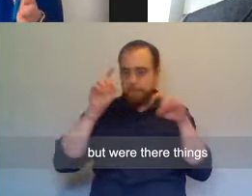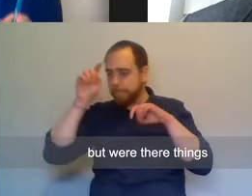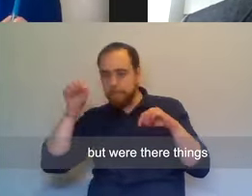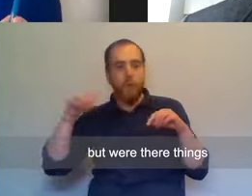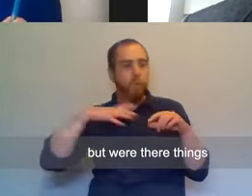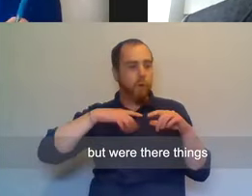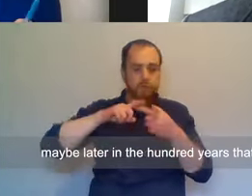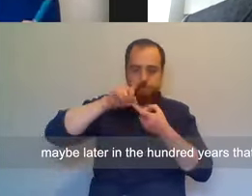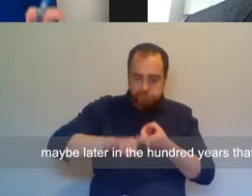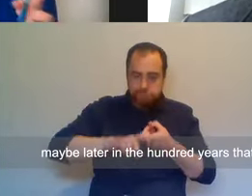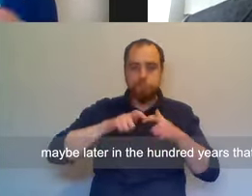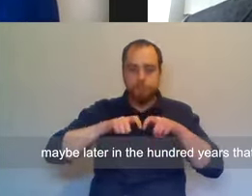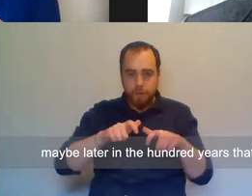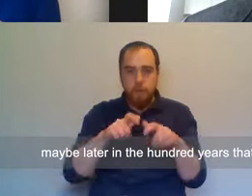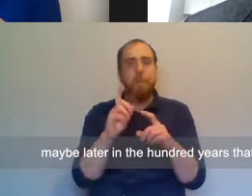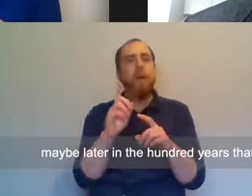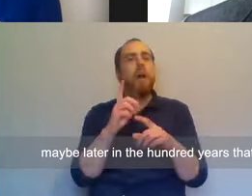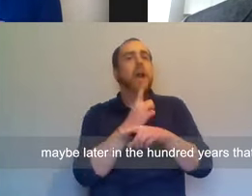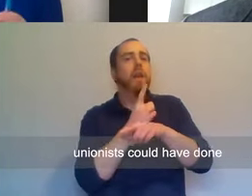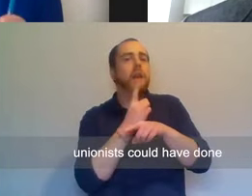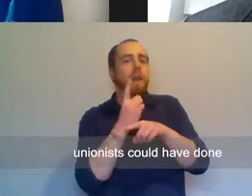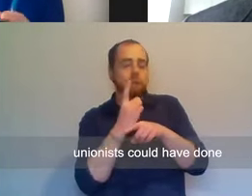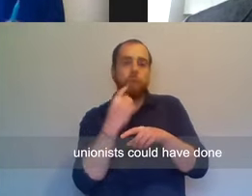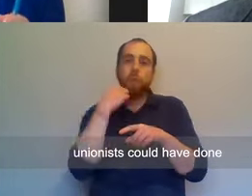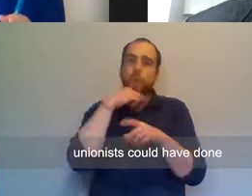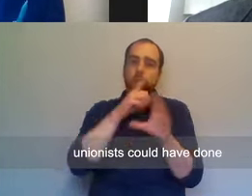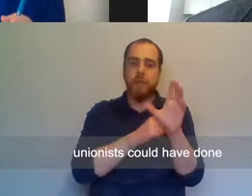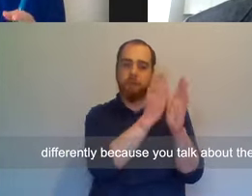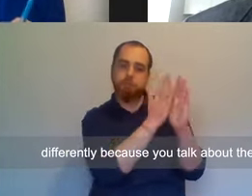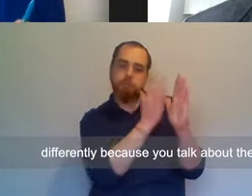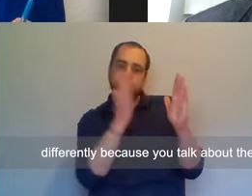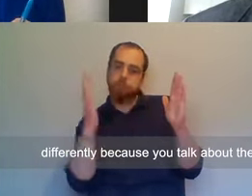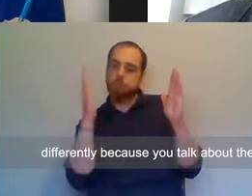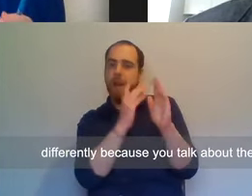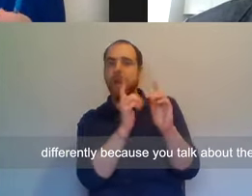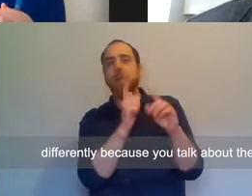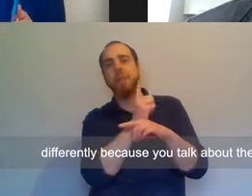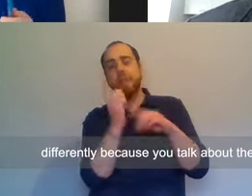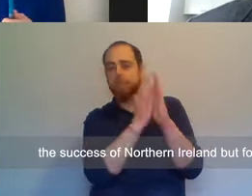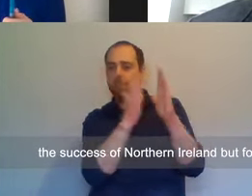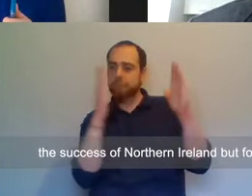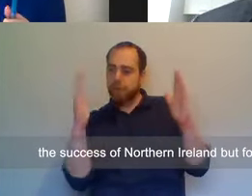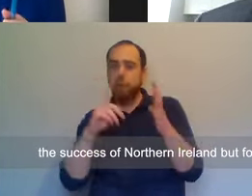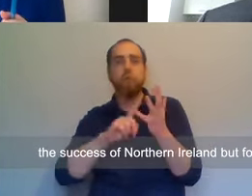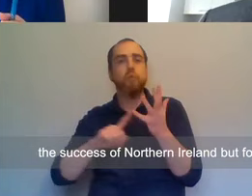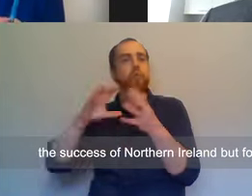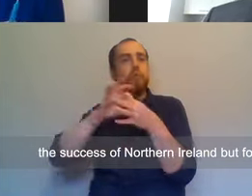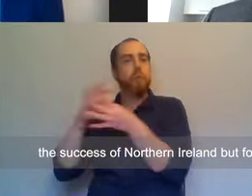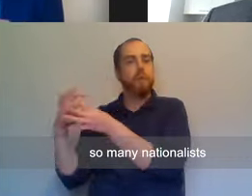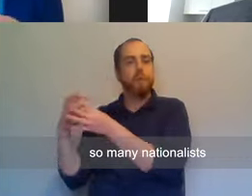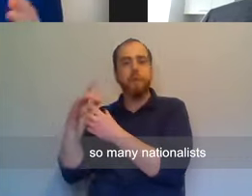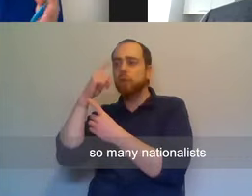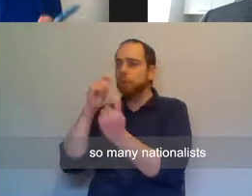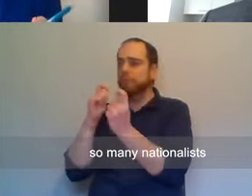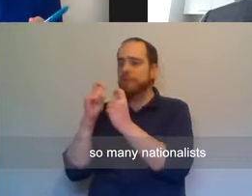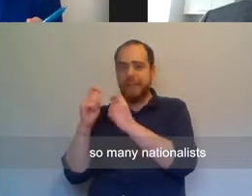were there things, maybe later in the 100 years, that Unionists could have done differently? Because you talk about the success of Northern Ireland,